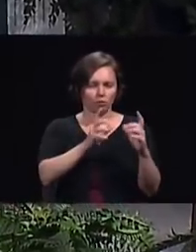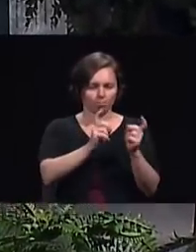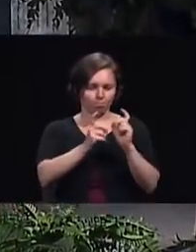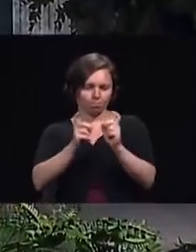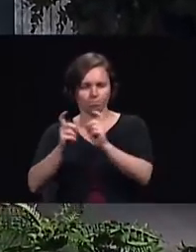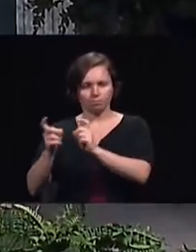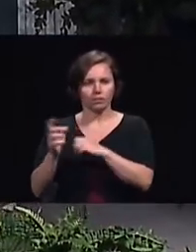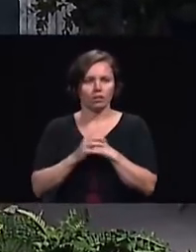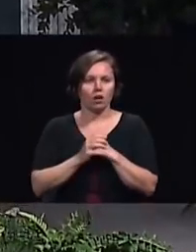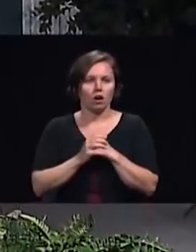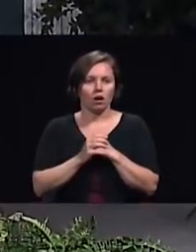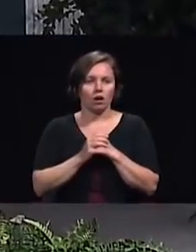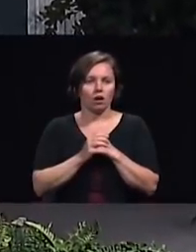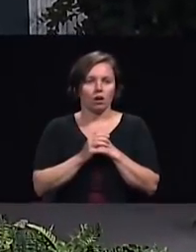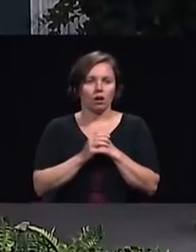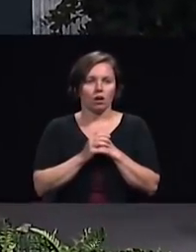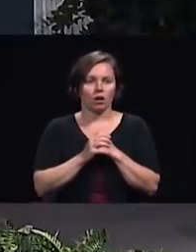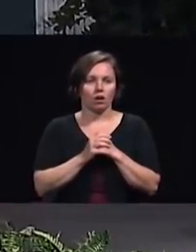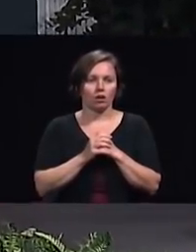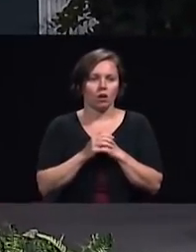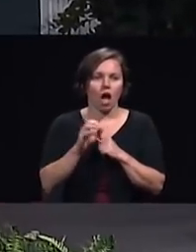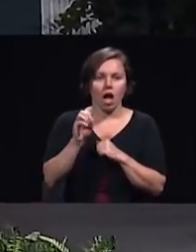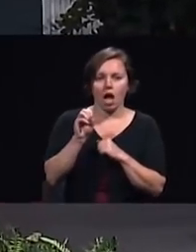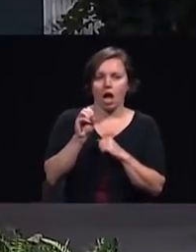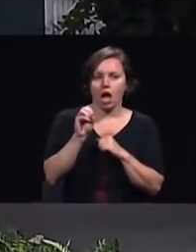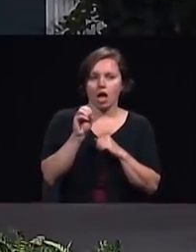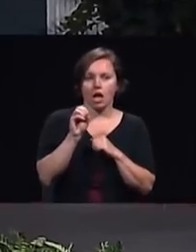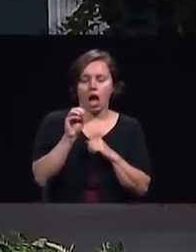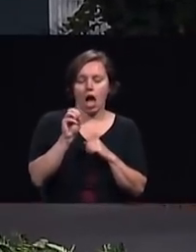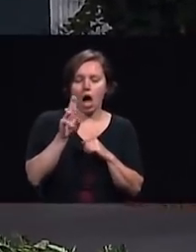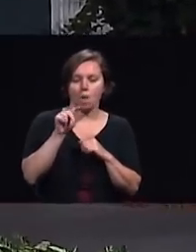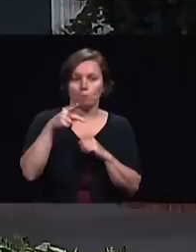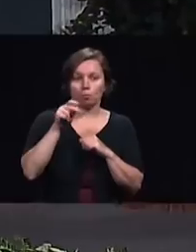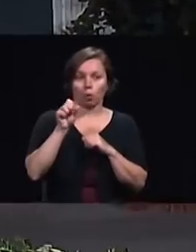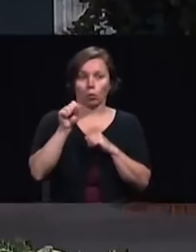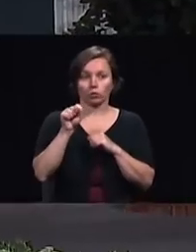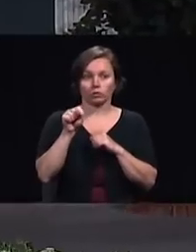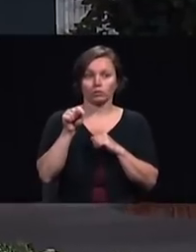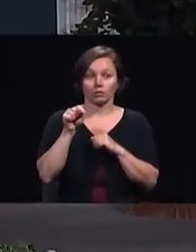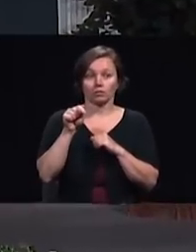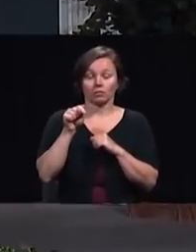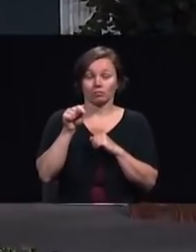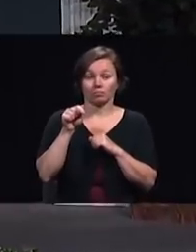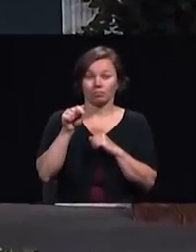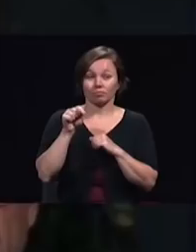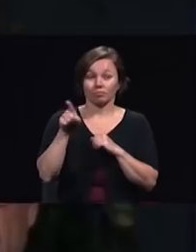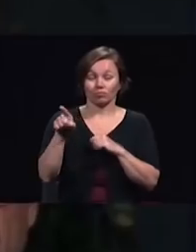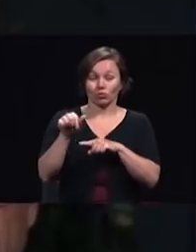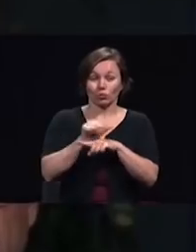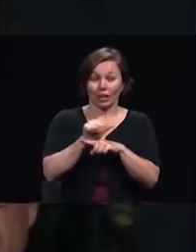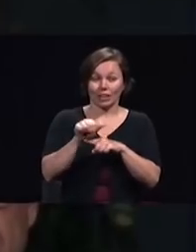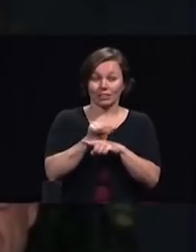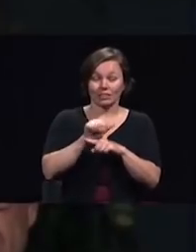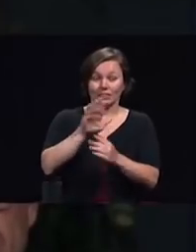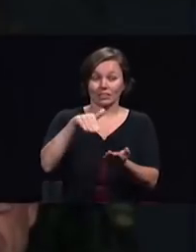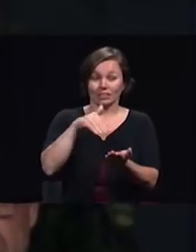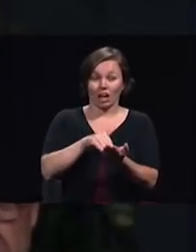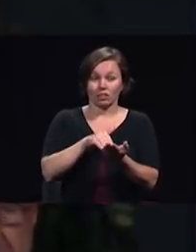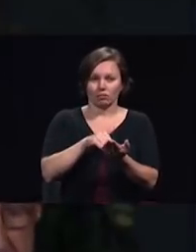cities providing homes for urban workers training centers for urban missionaries and lifestyle health